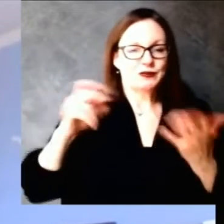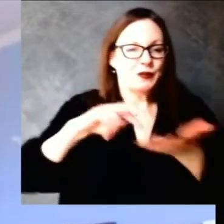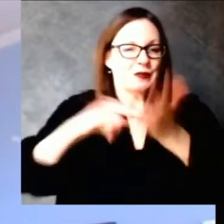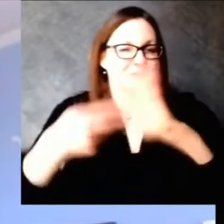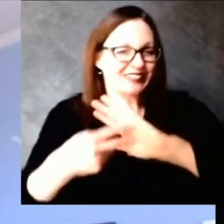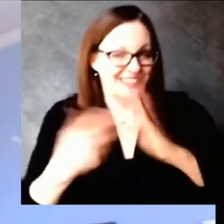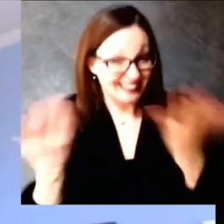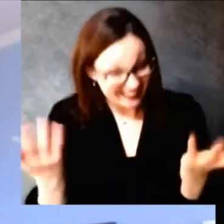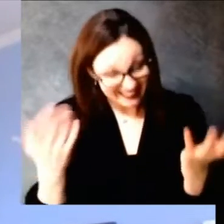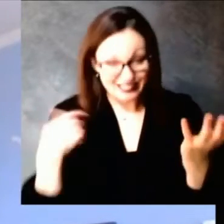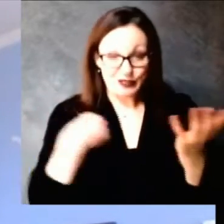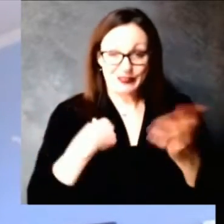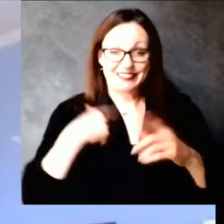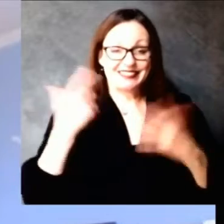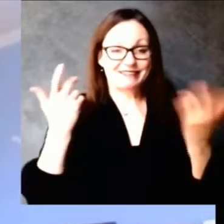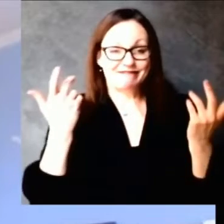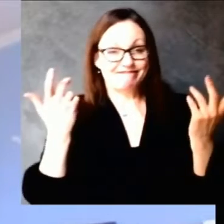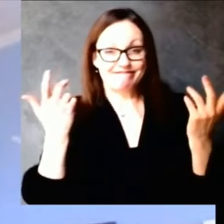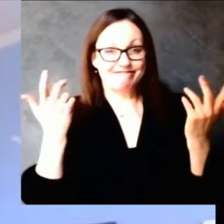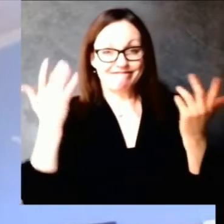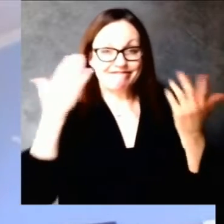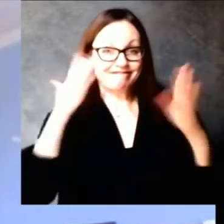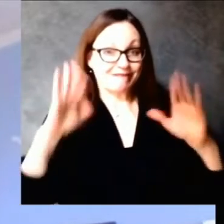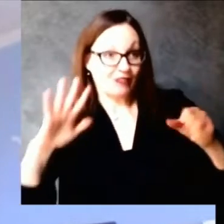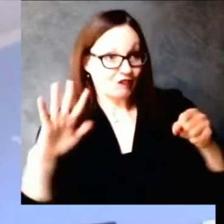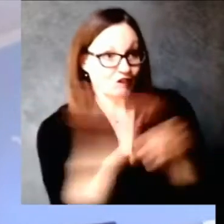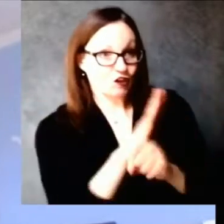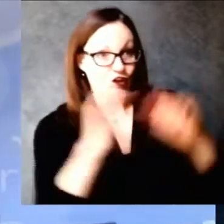ensure that those individuals finish the series